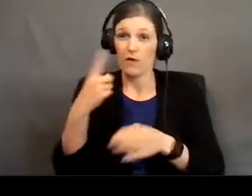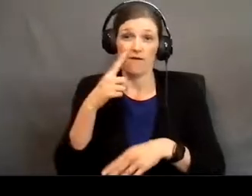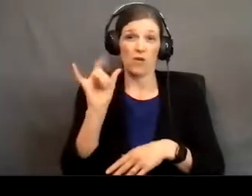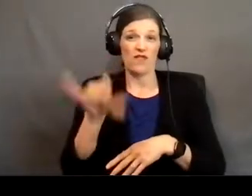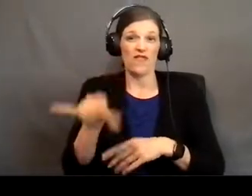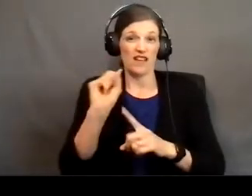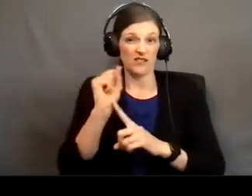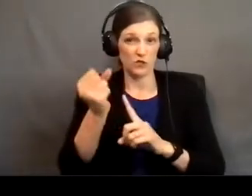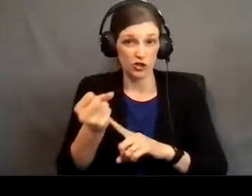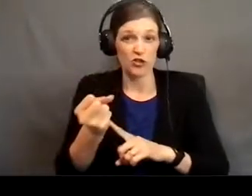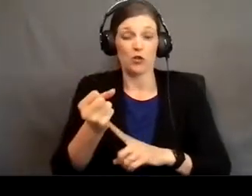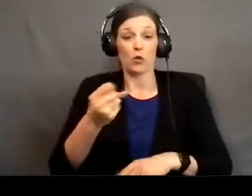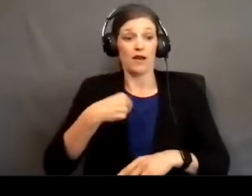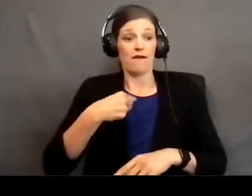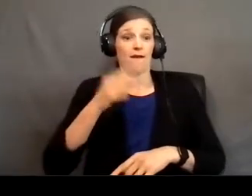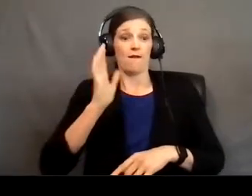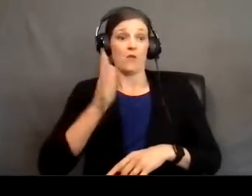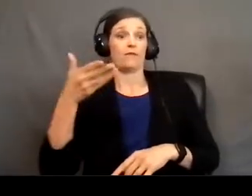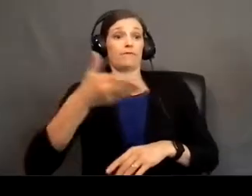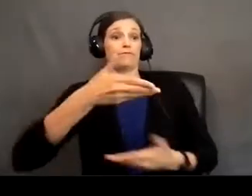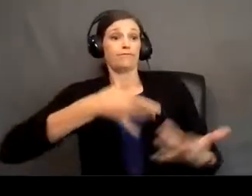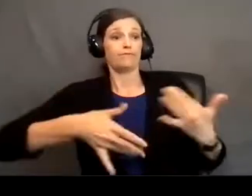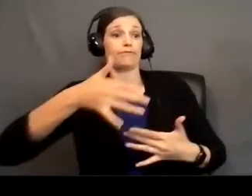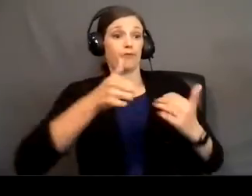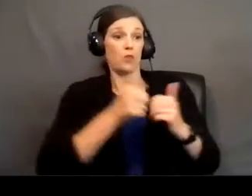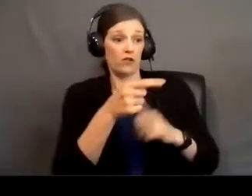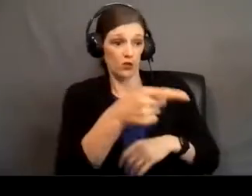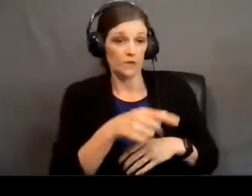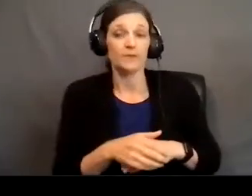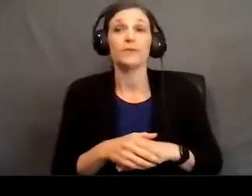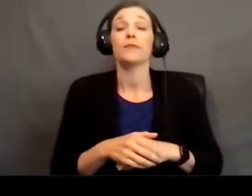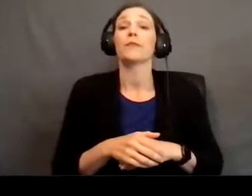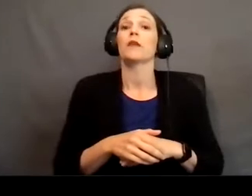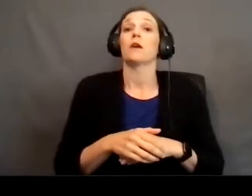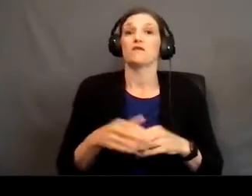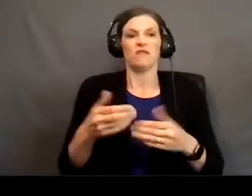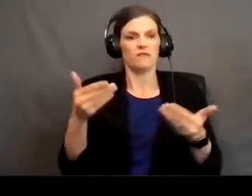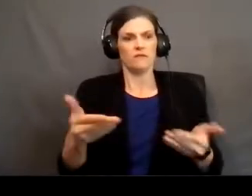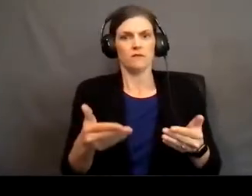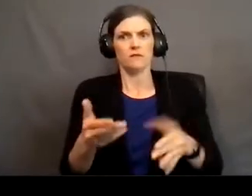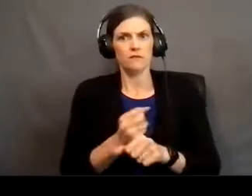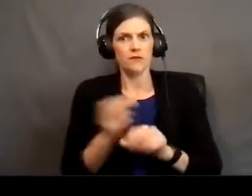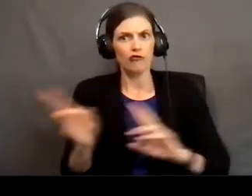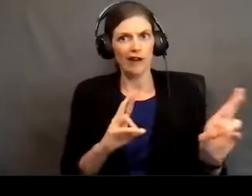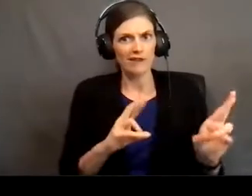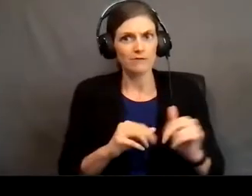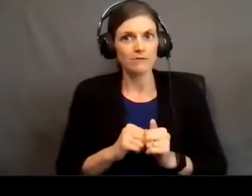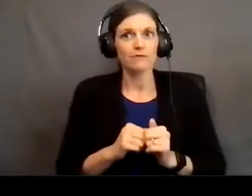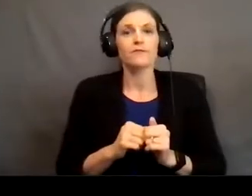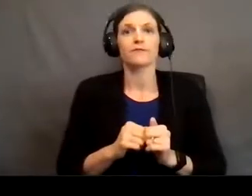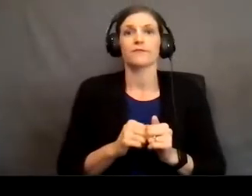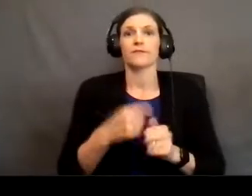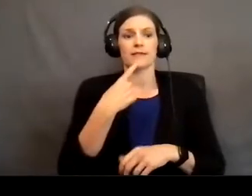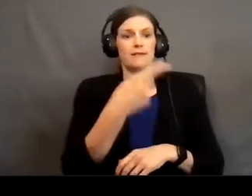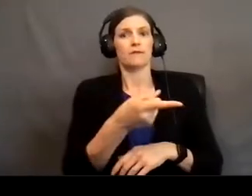this, when my presence will be among you in this way. And so, he says to get ready. You have two days to get ready, and he